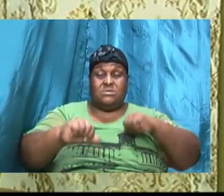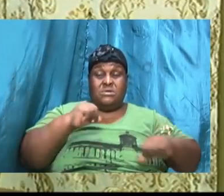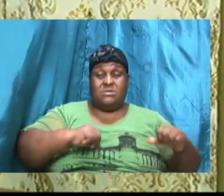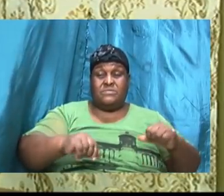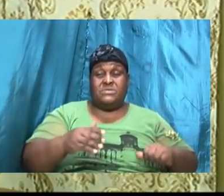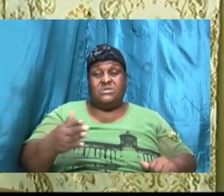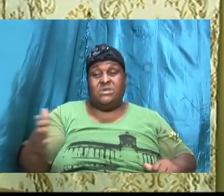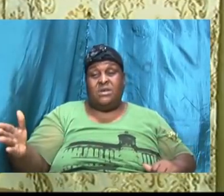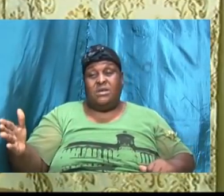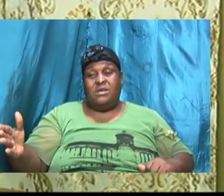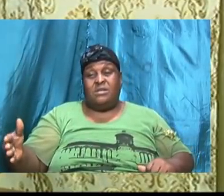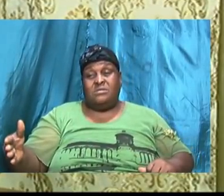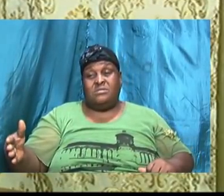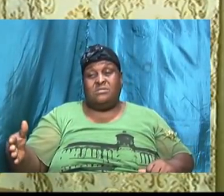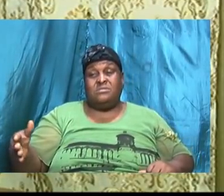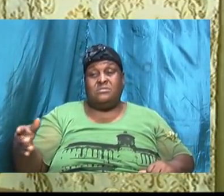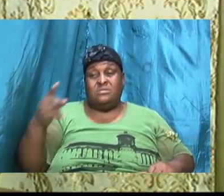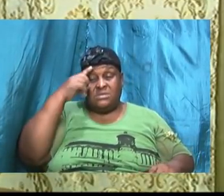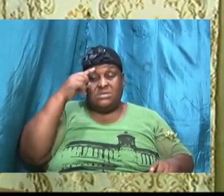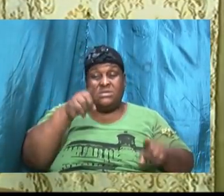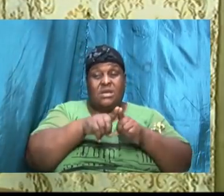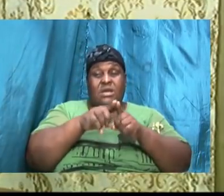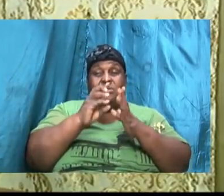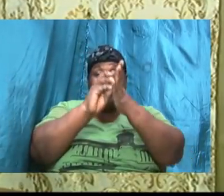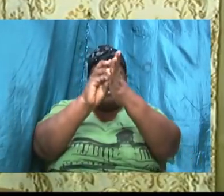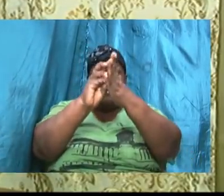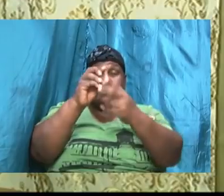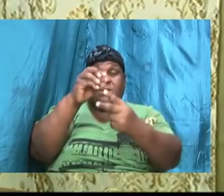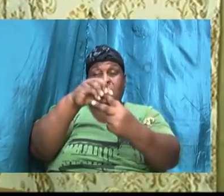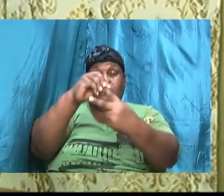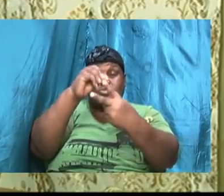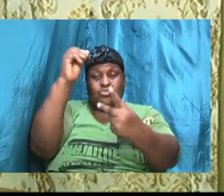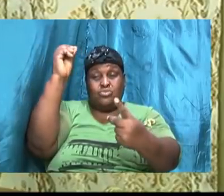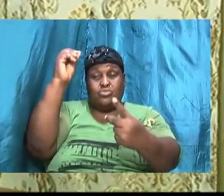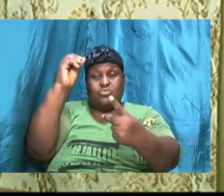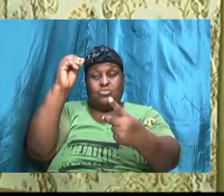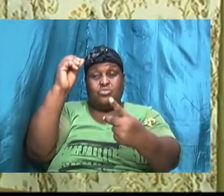deciding will and choosing to do something